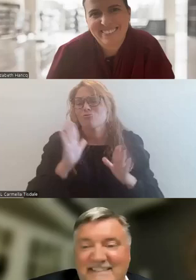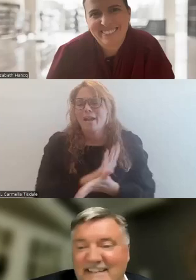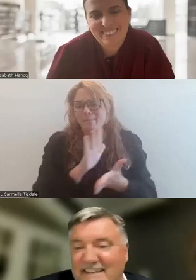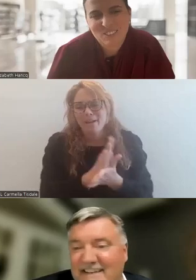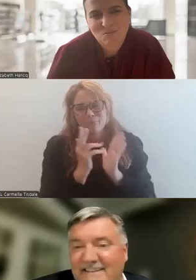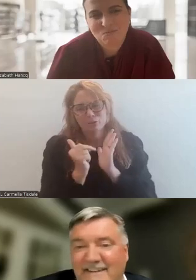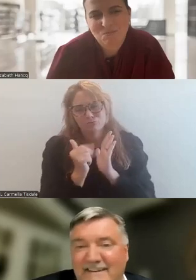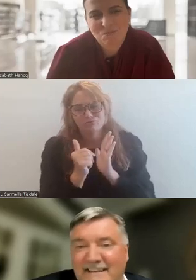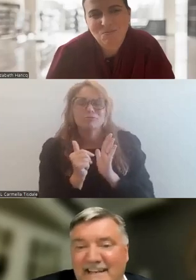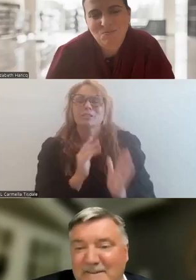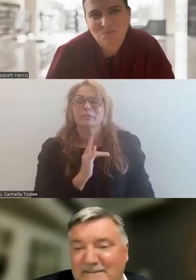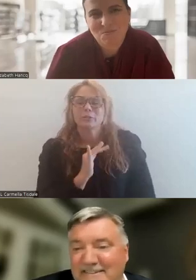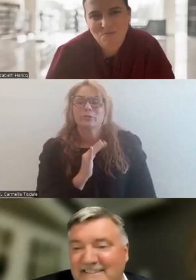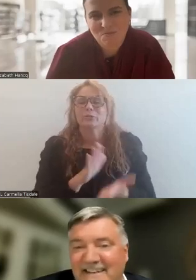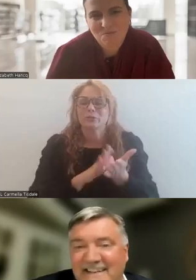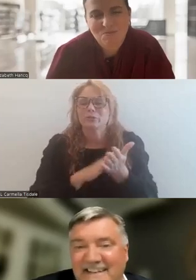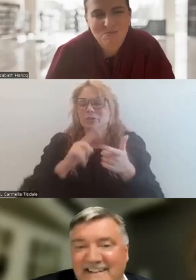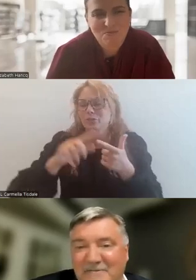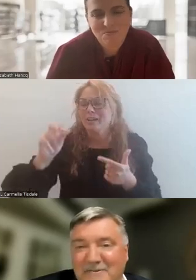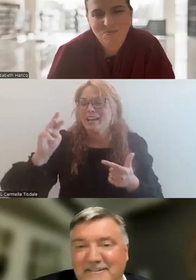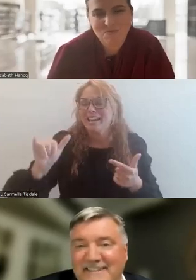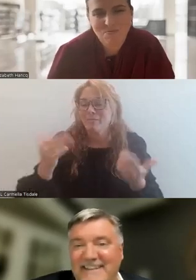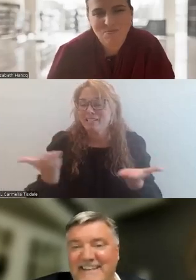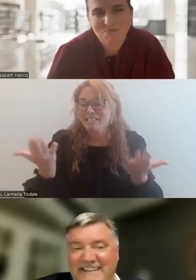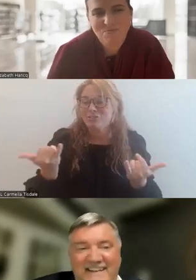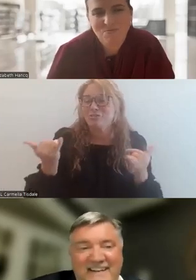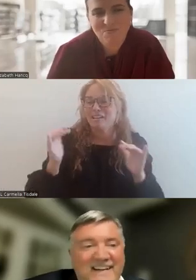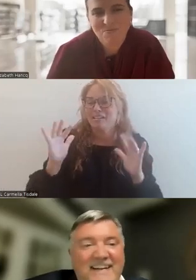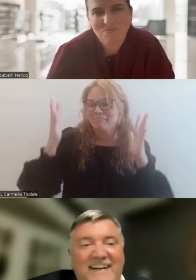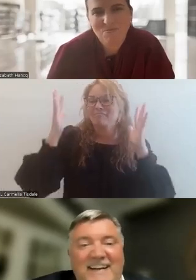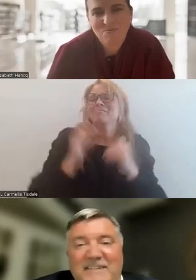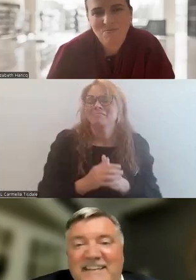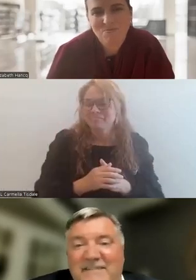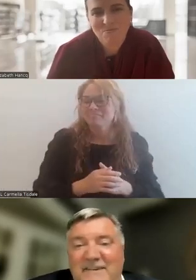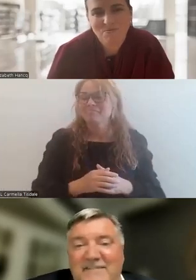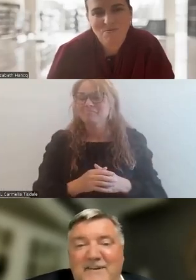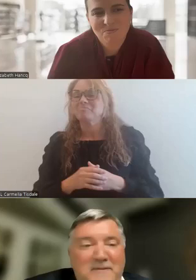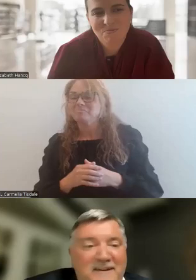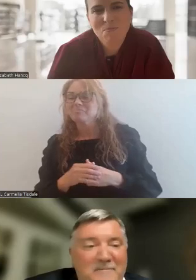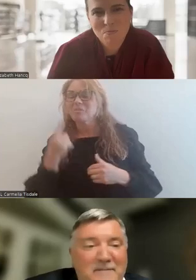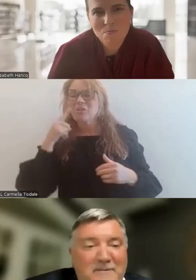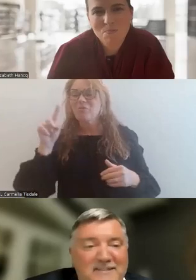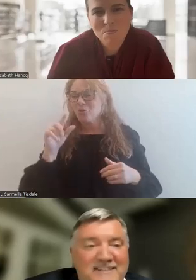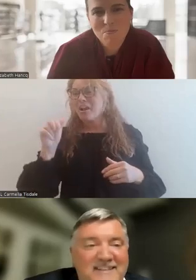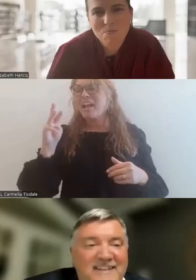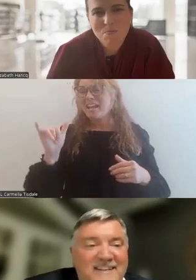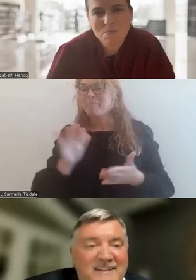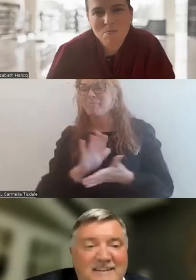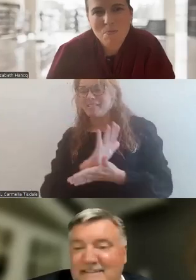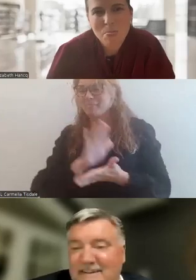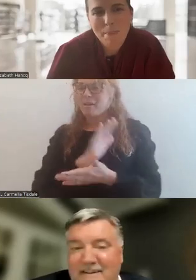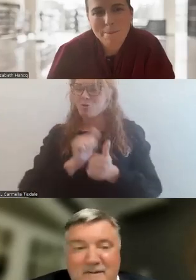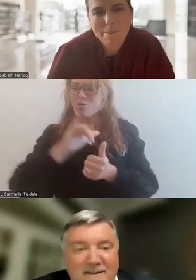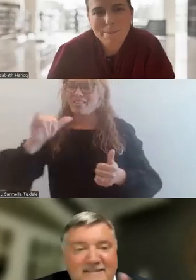read and see. And shout out to Amy, who's on today, got a little woo-hoo. in there for her paper with Justin.